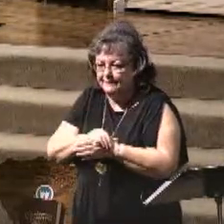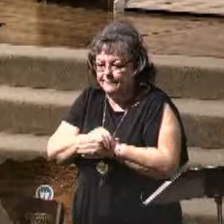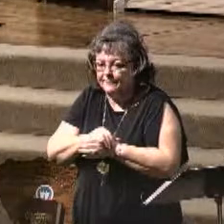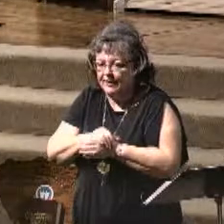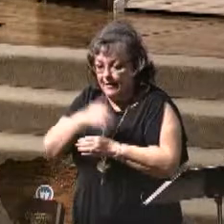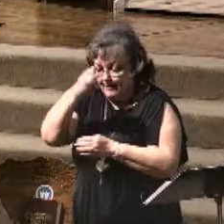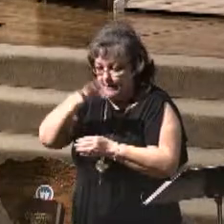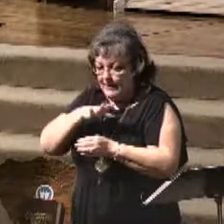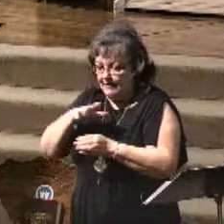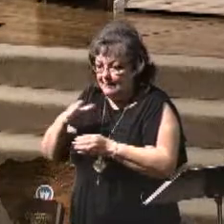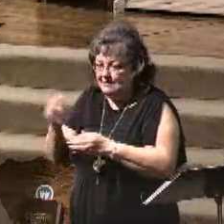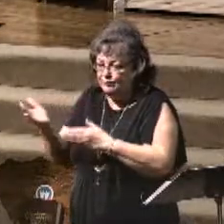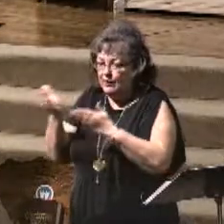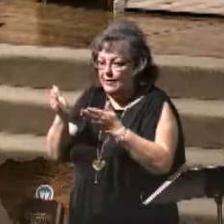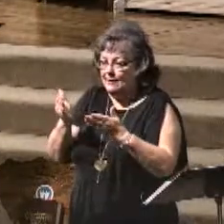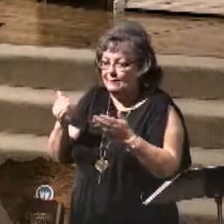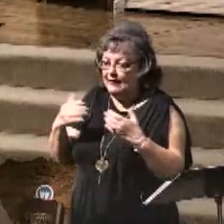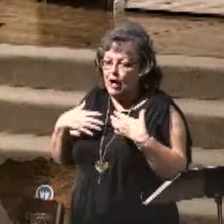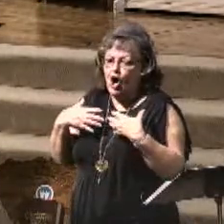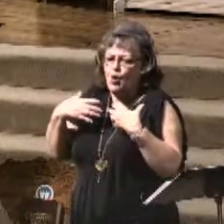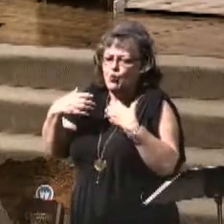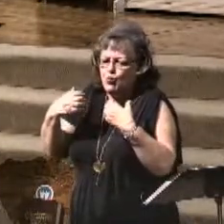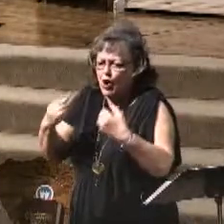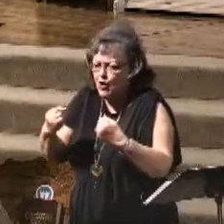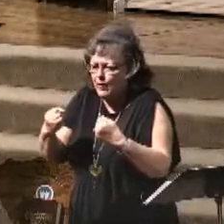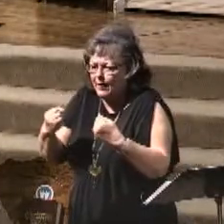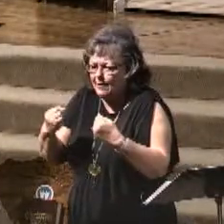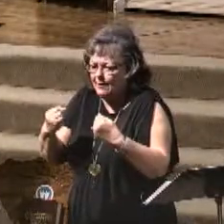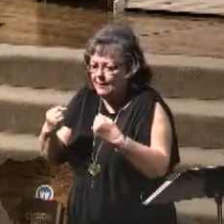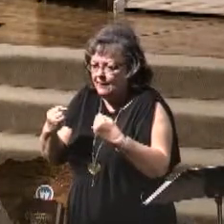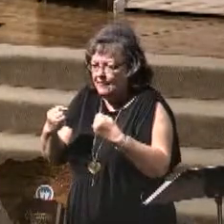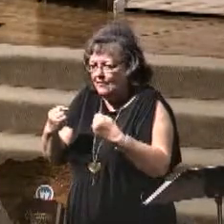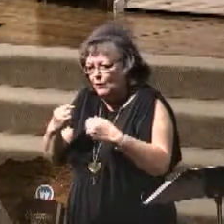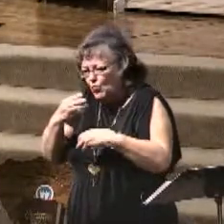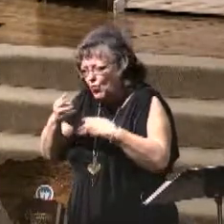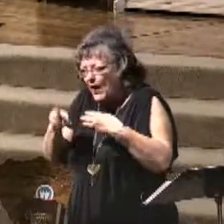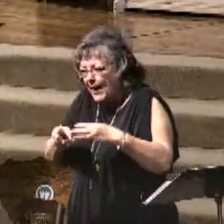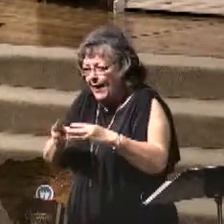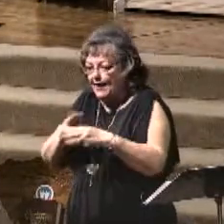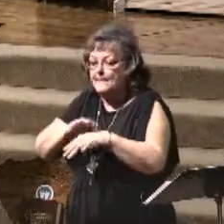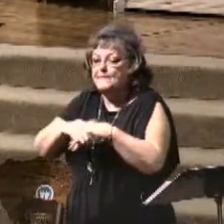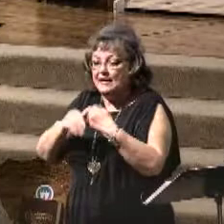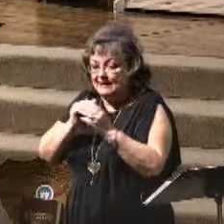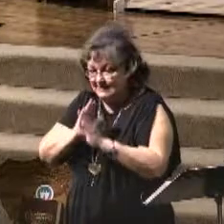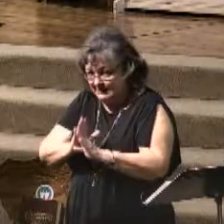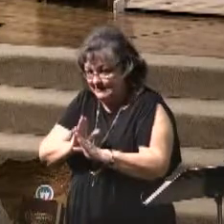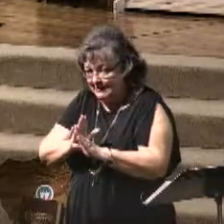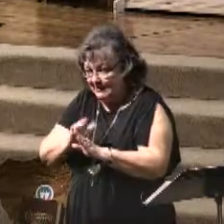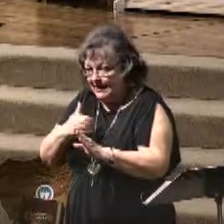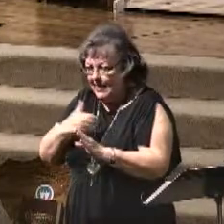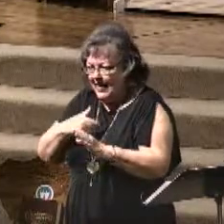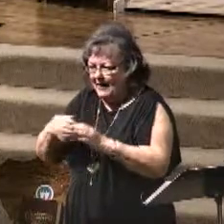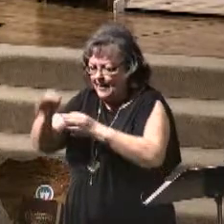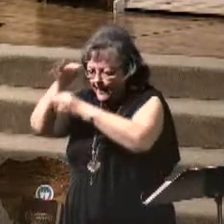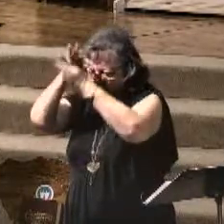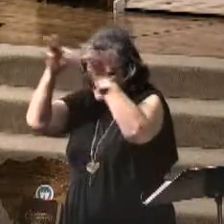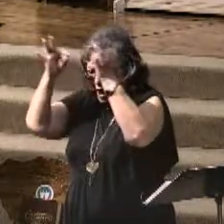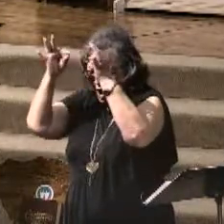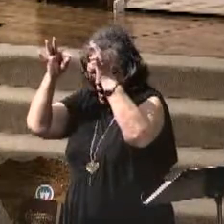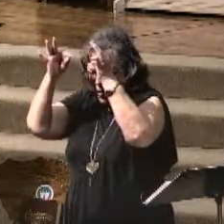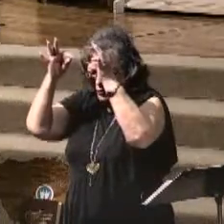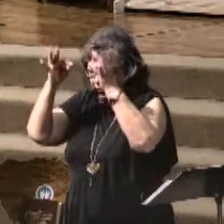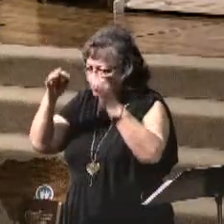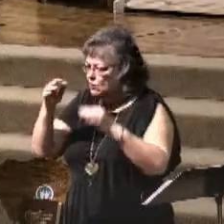bringing in a heroic kind of way peace to the world. The Bible says he had a bow. Notice there are no arrows